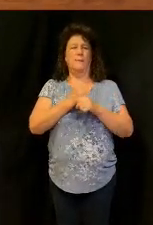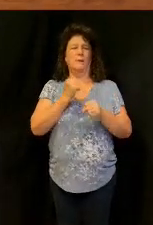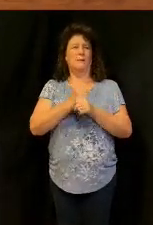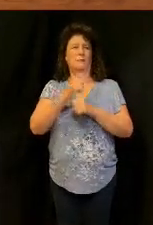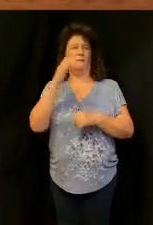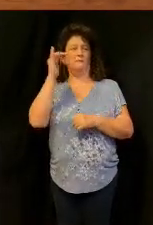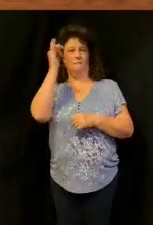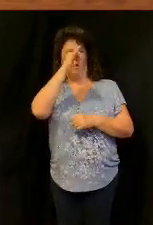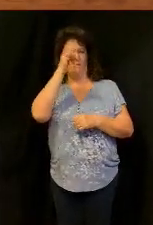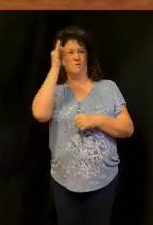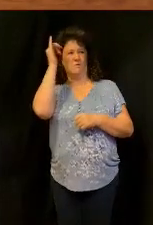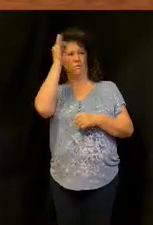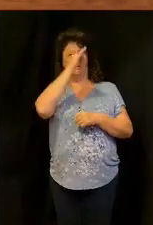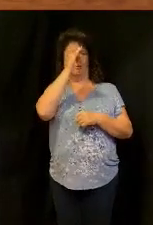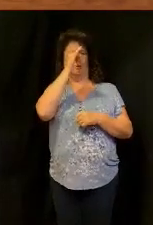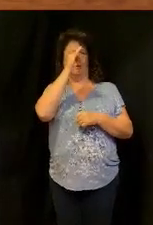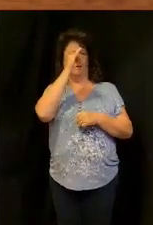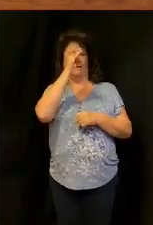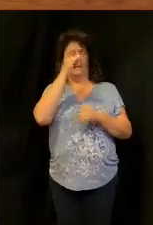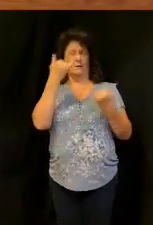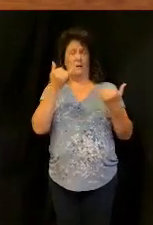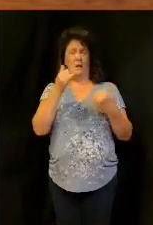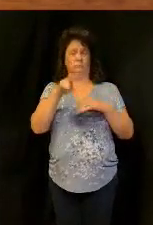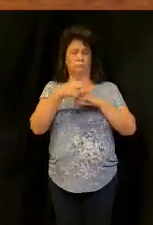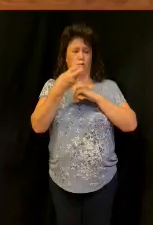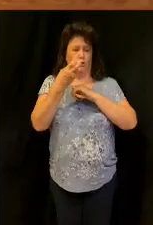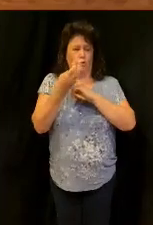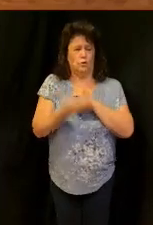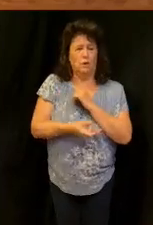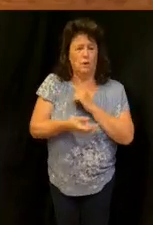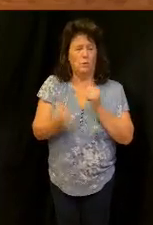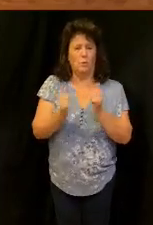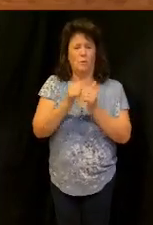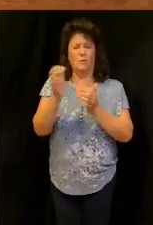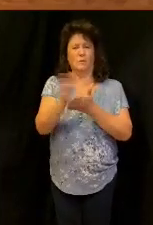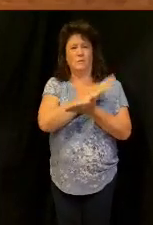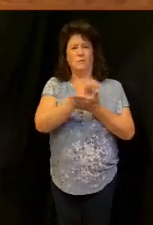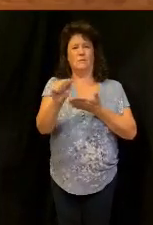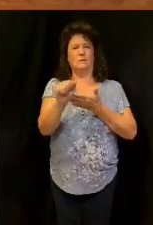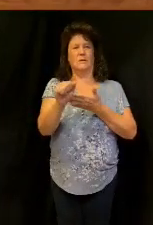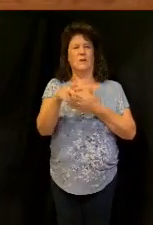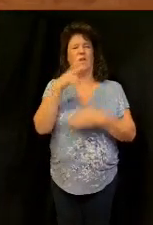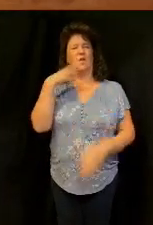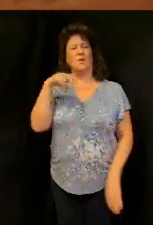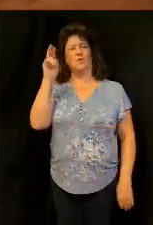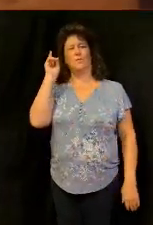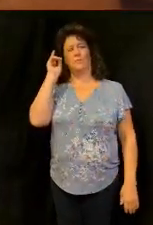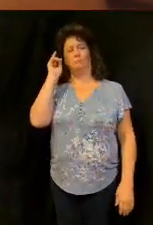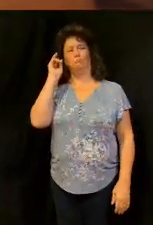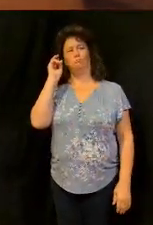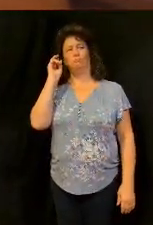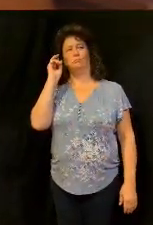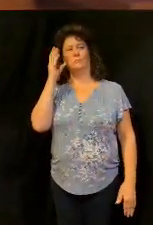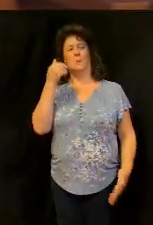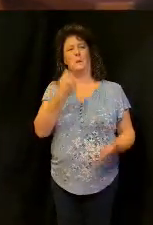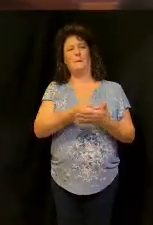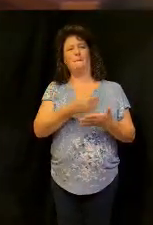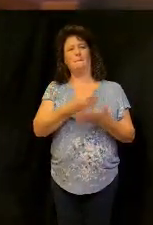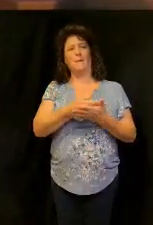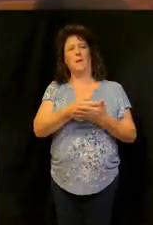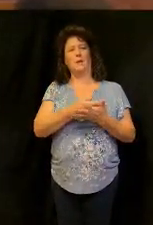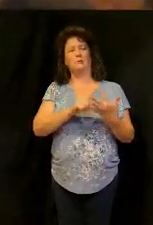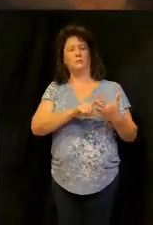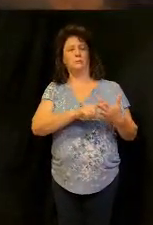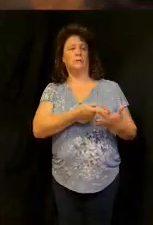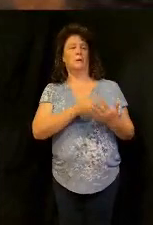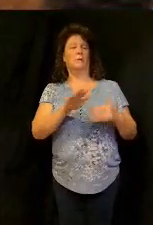men in destruction and perdition verse 10 for now you've all heard this well you know sir that money is the root of all evil